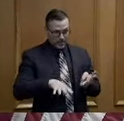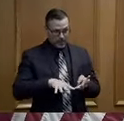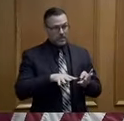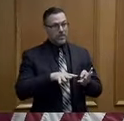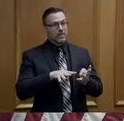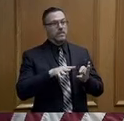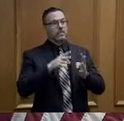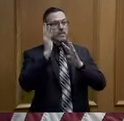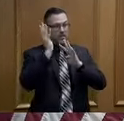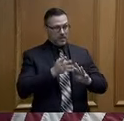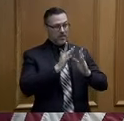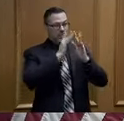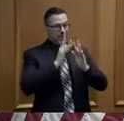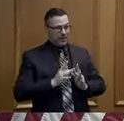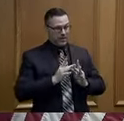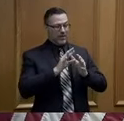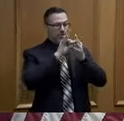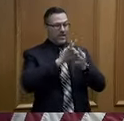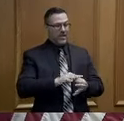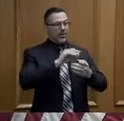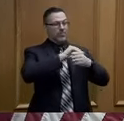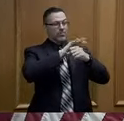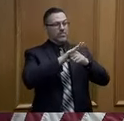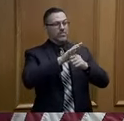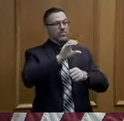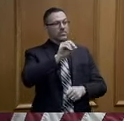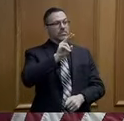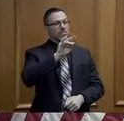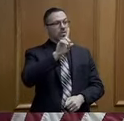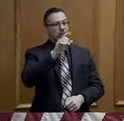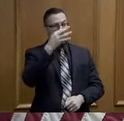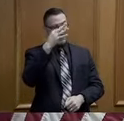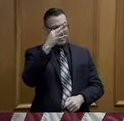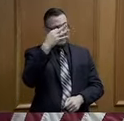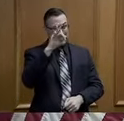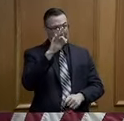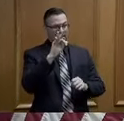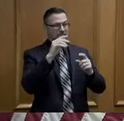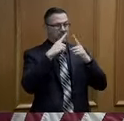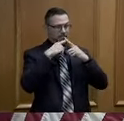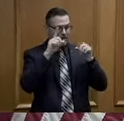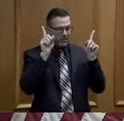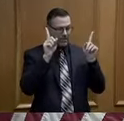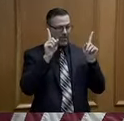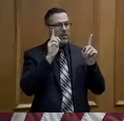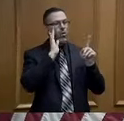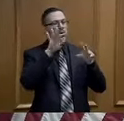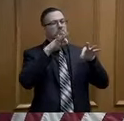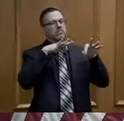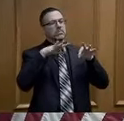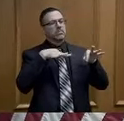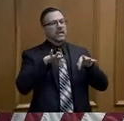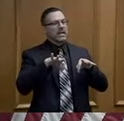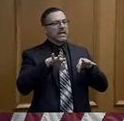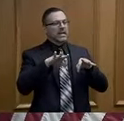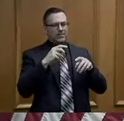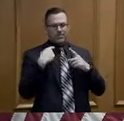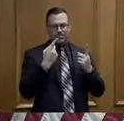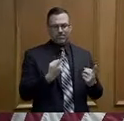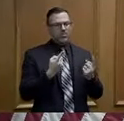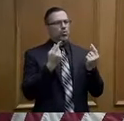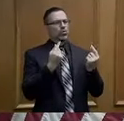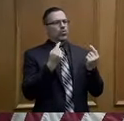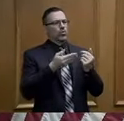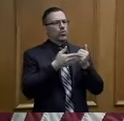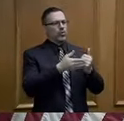COVID-19 here in Tennessee and the things that we're doing to address this virus and to minimize its